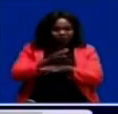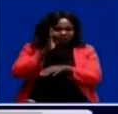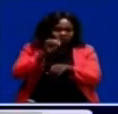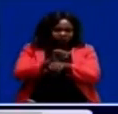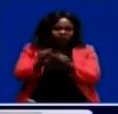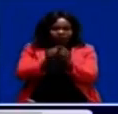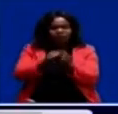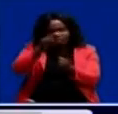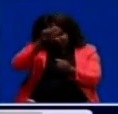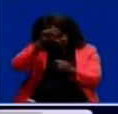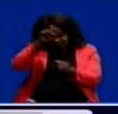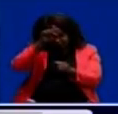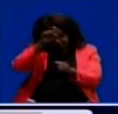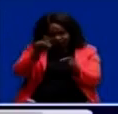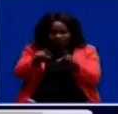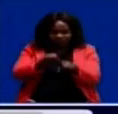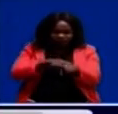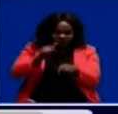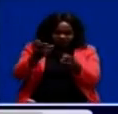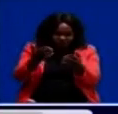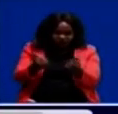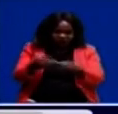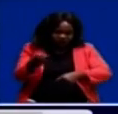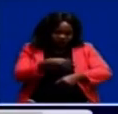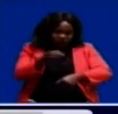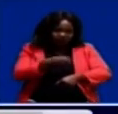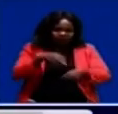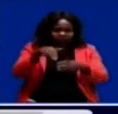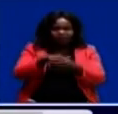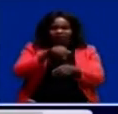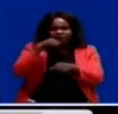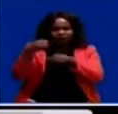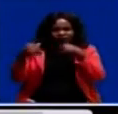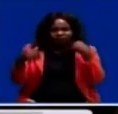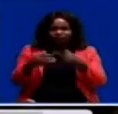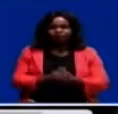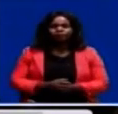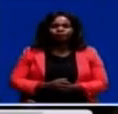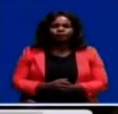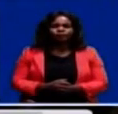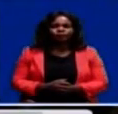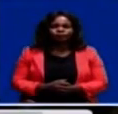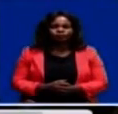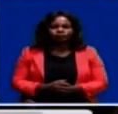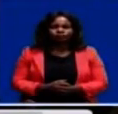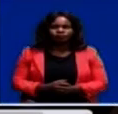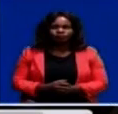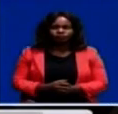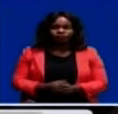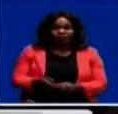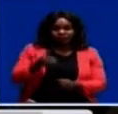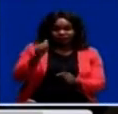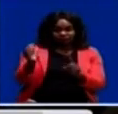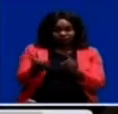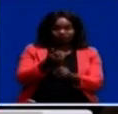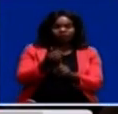work with Egypt as it seeks to invest in agriculture. The use that they acquire in